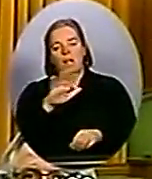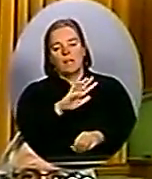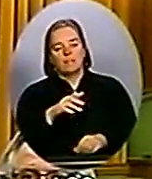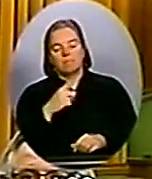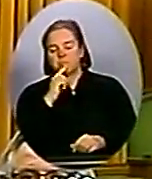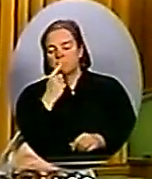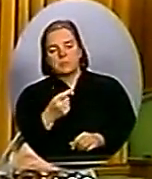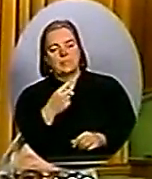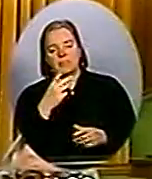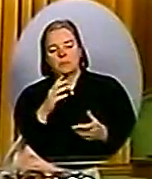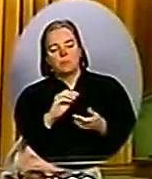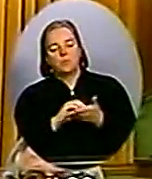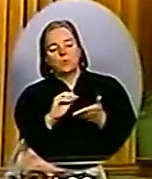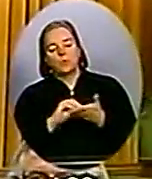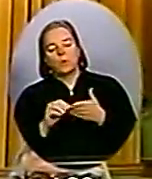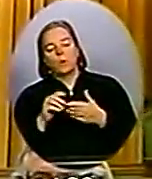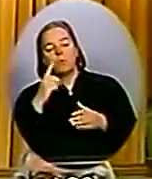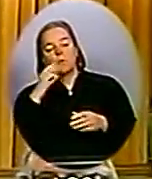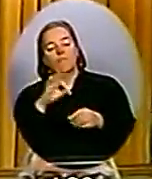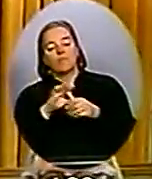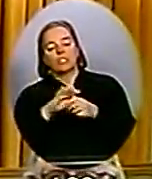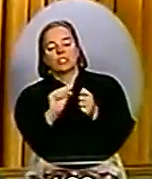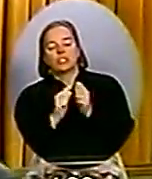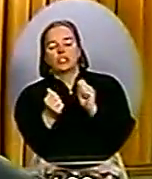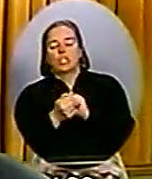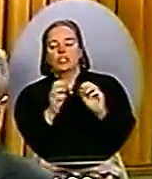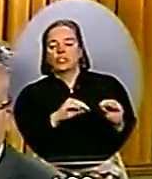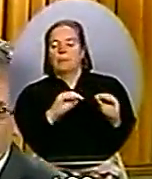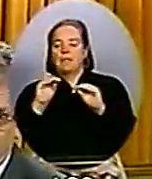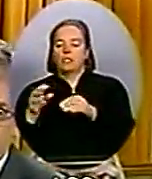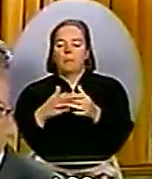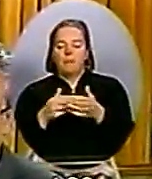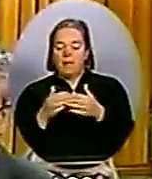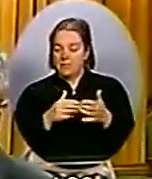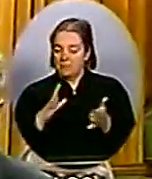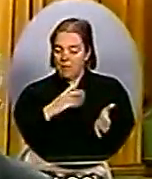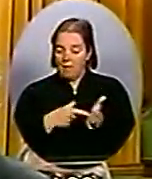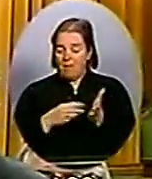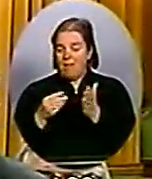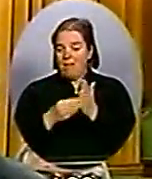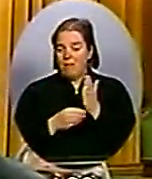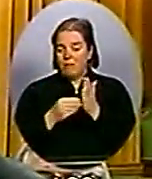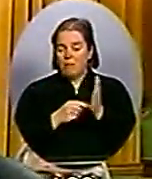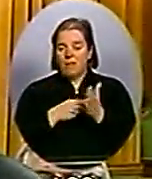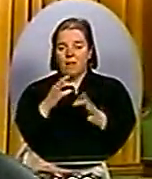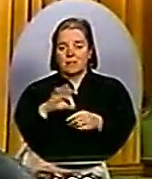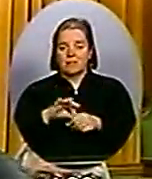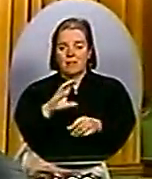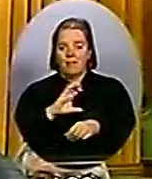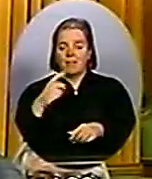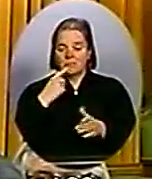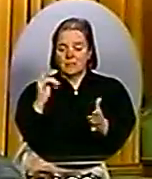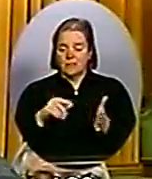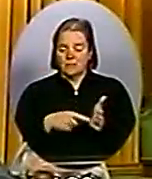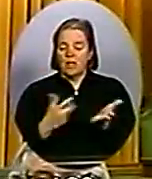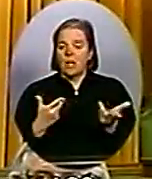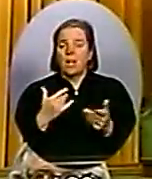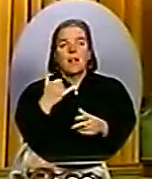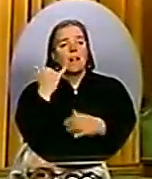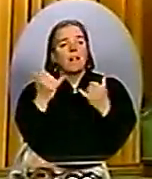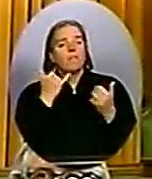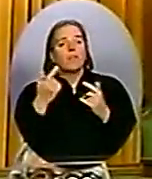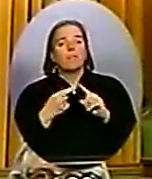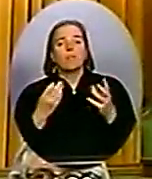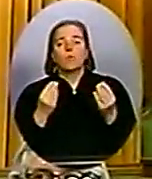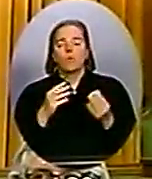that's exactly what the documents from Elections Canada say, and they traced the calls right back to Conservative Party headquarters. And the affidavits now show us